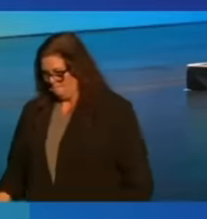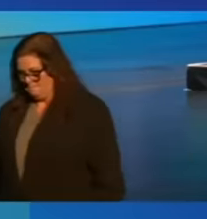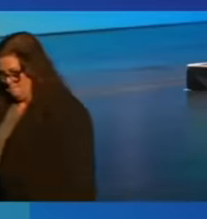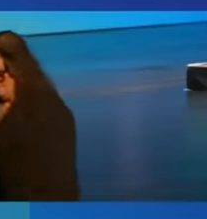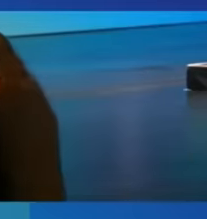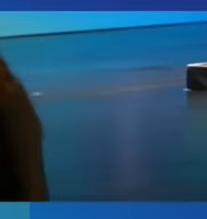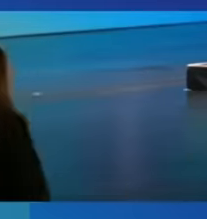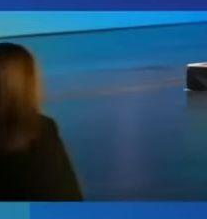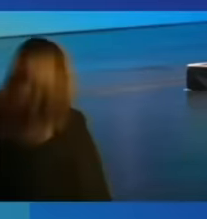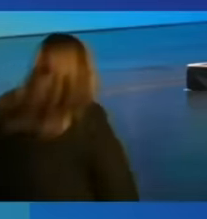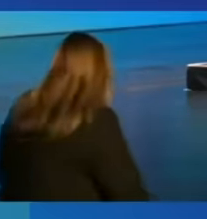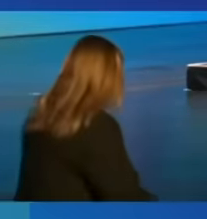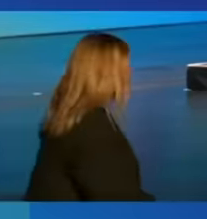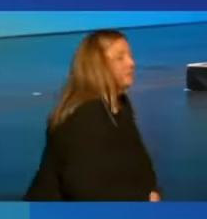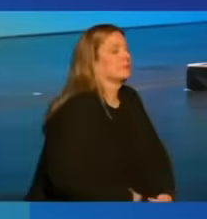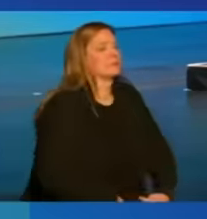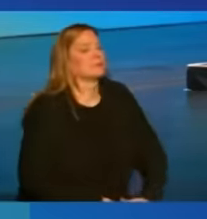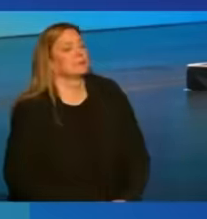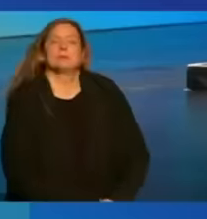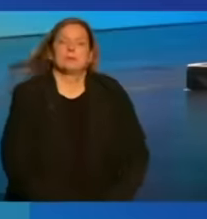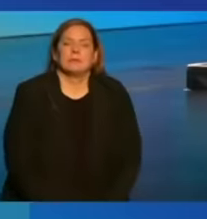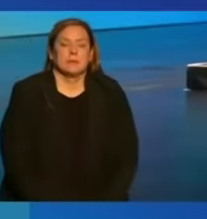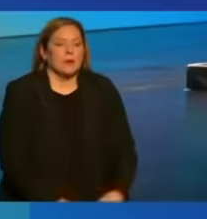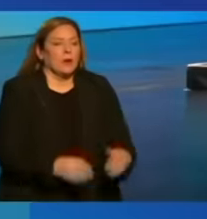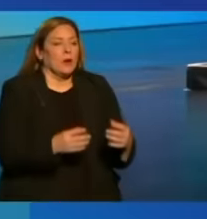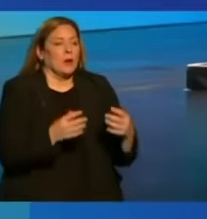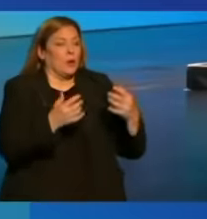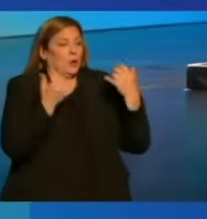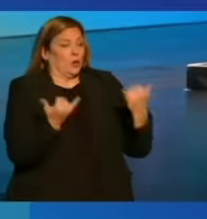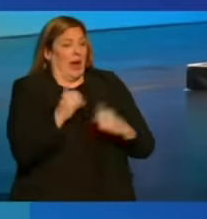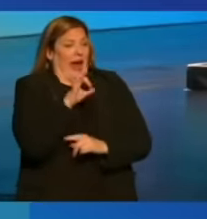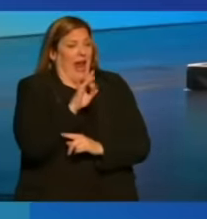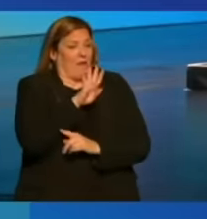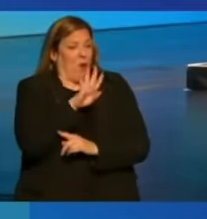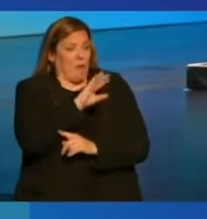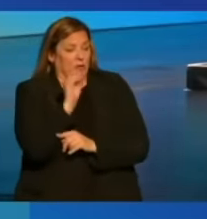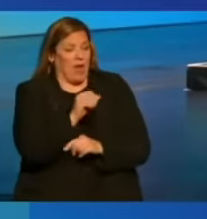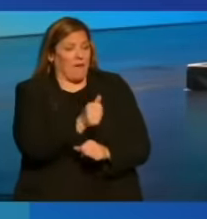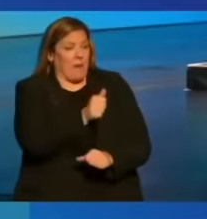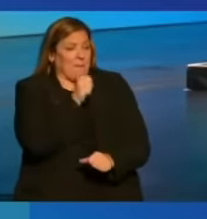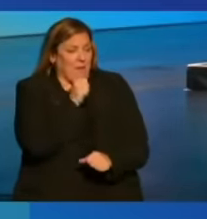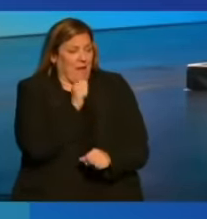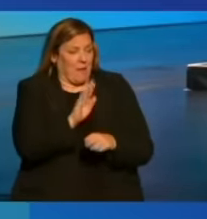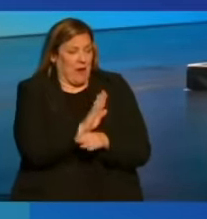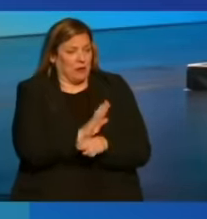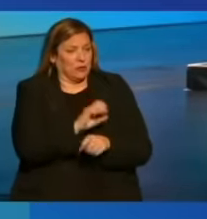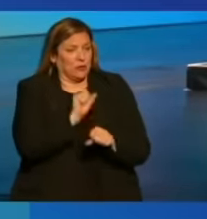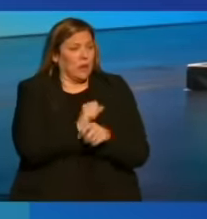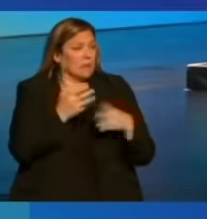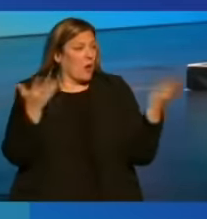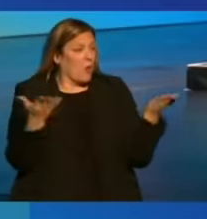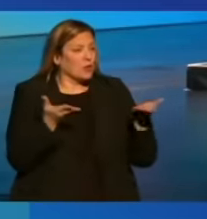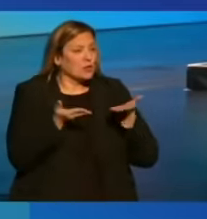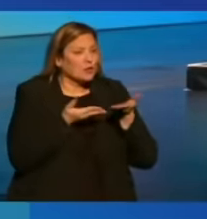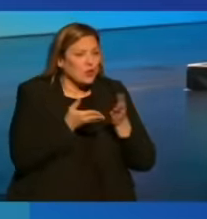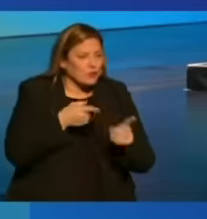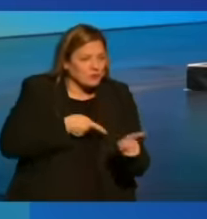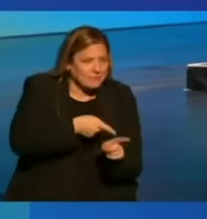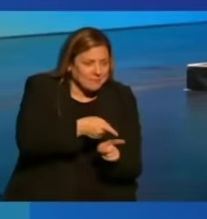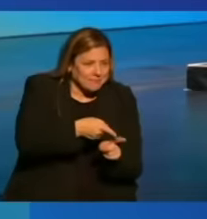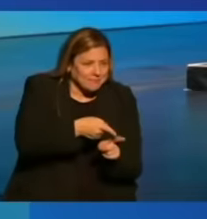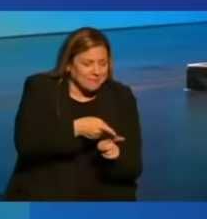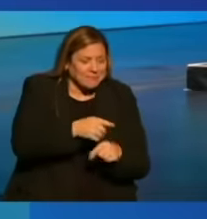Today, 84 percent of private sector jobs are in the service sector. That number